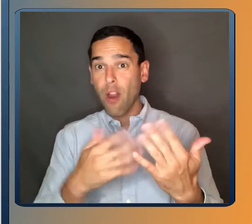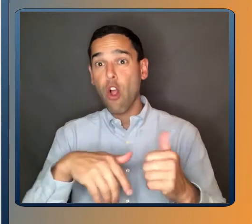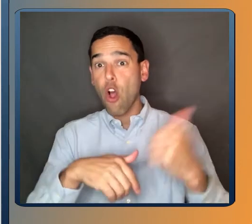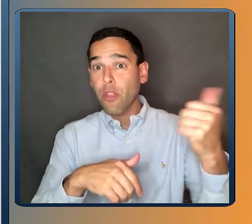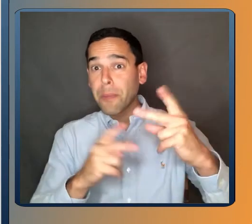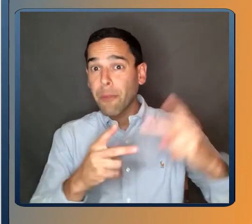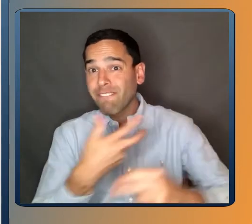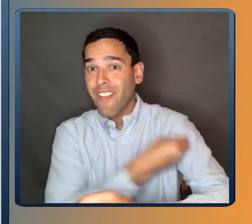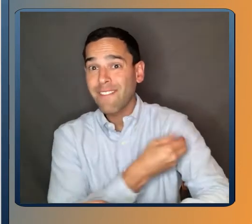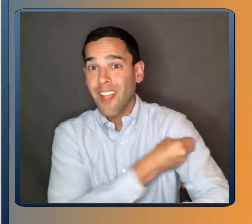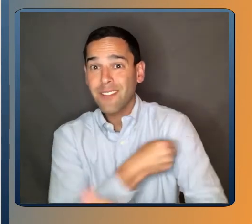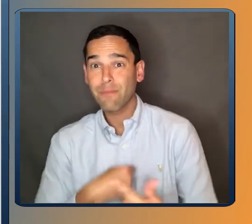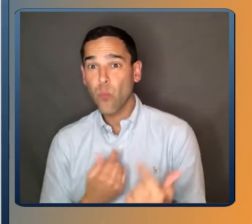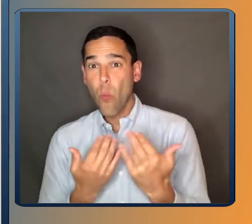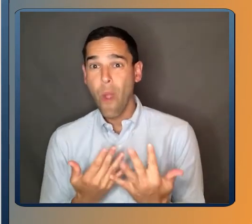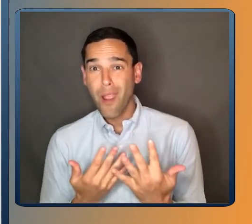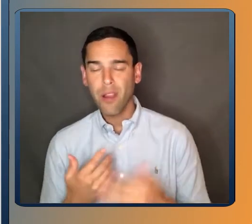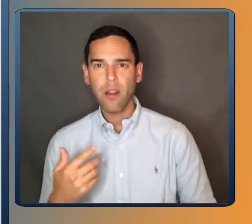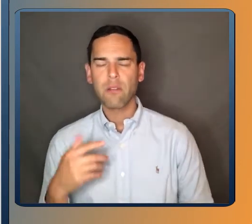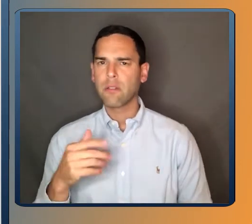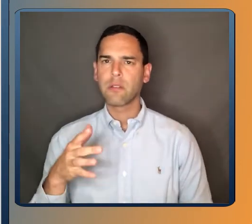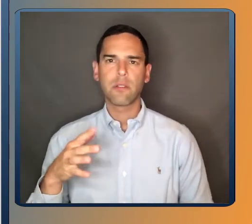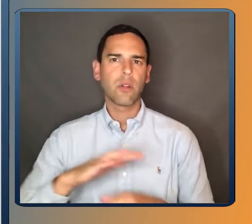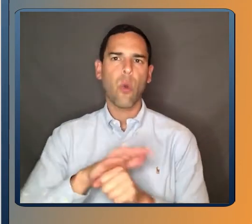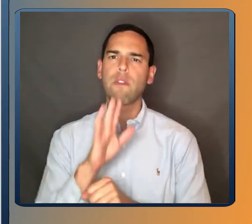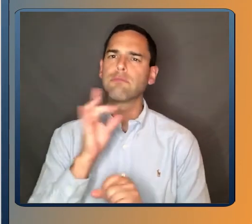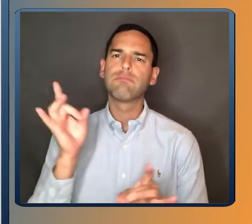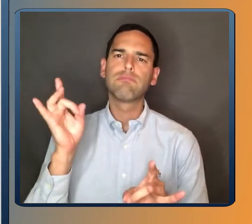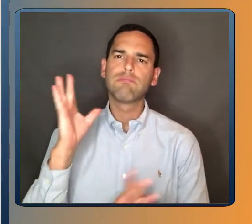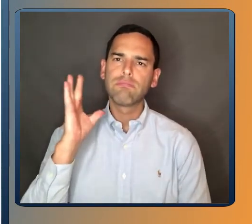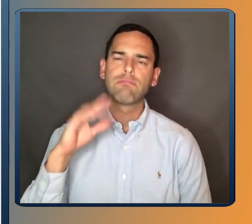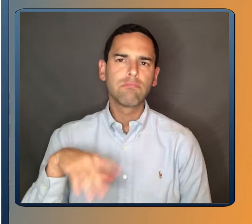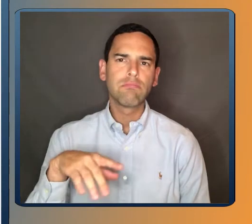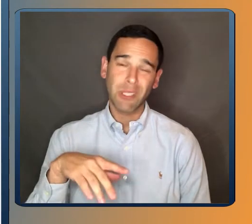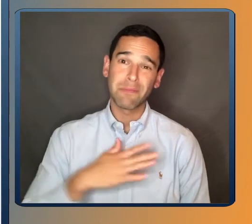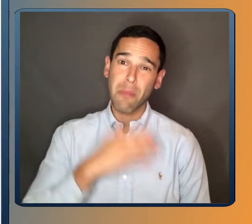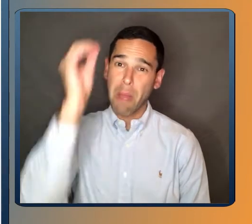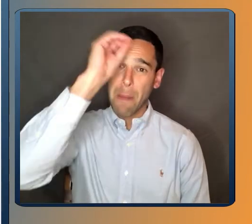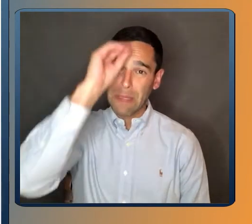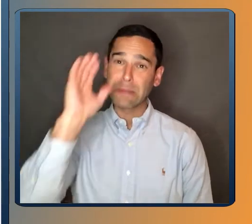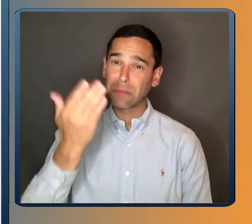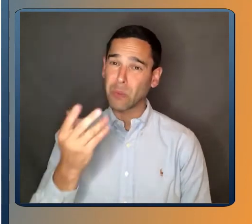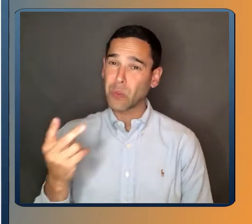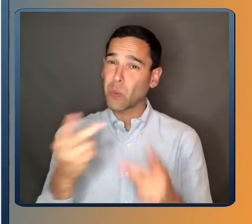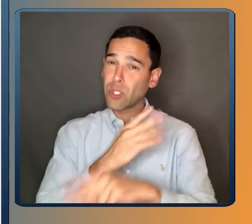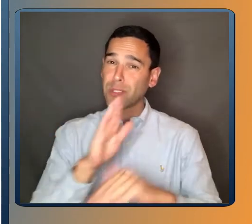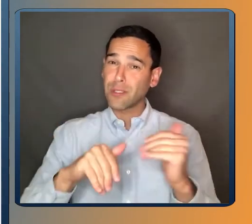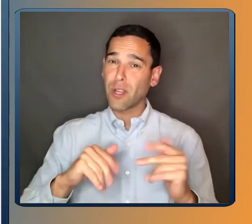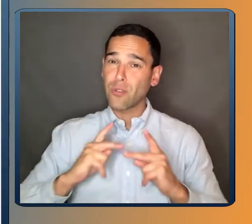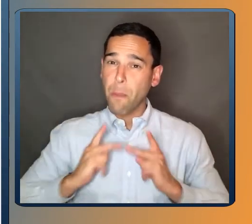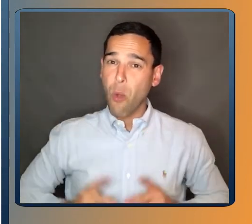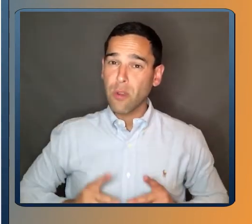the vaccine. And it was one of the worst experiences I had. In my opinion, it was actually